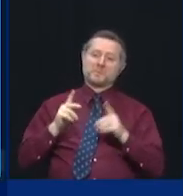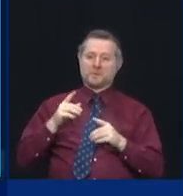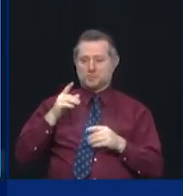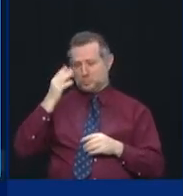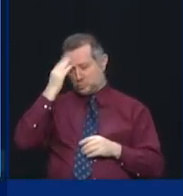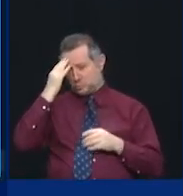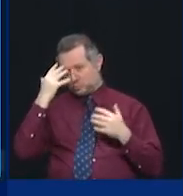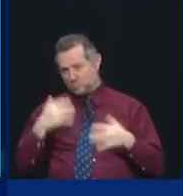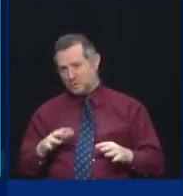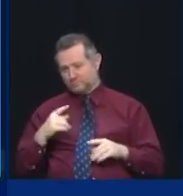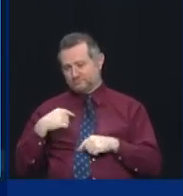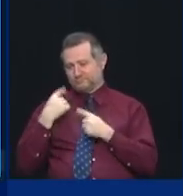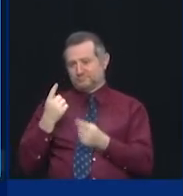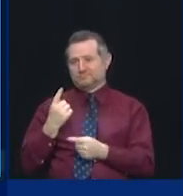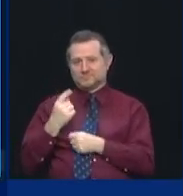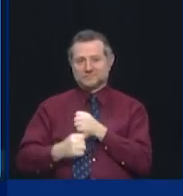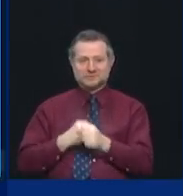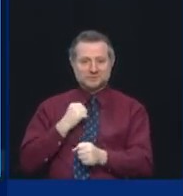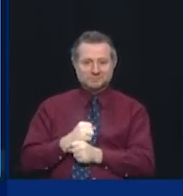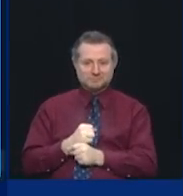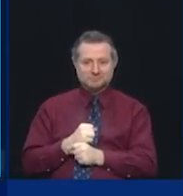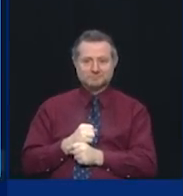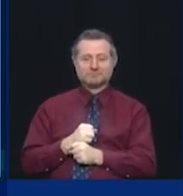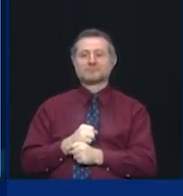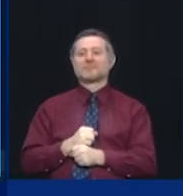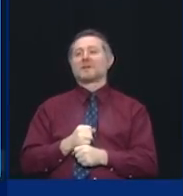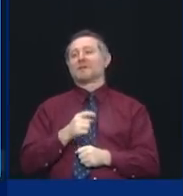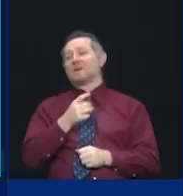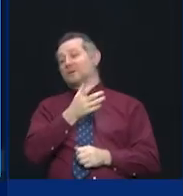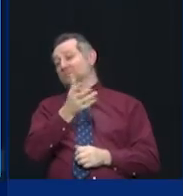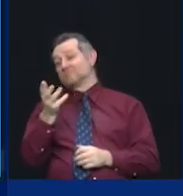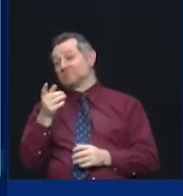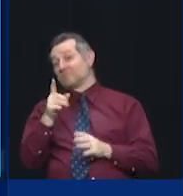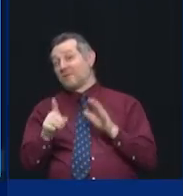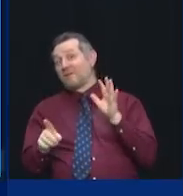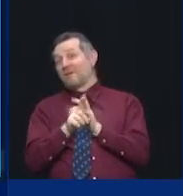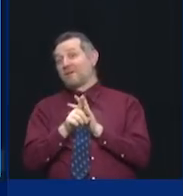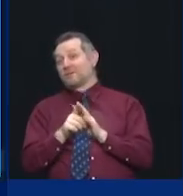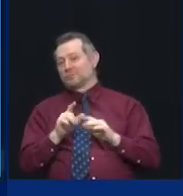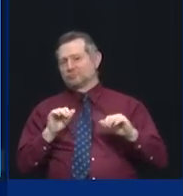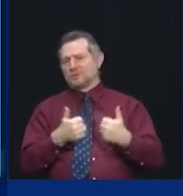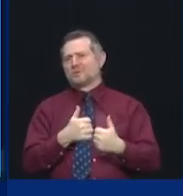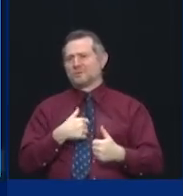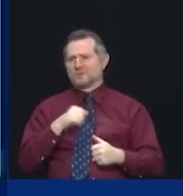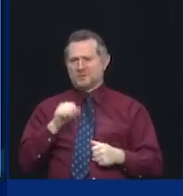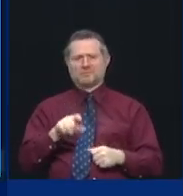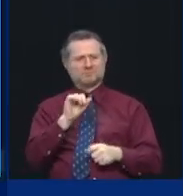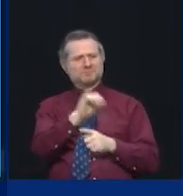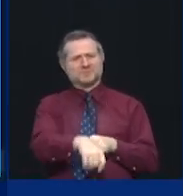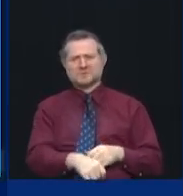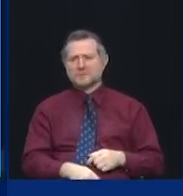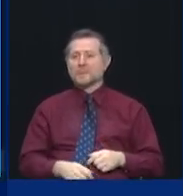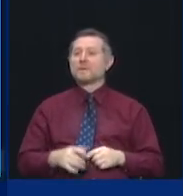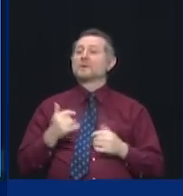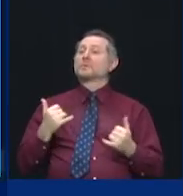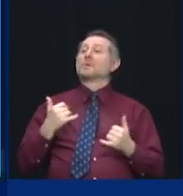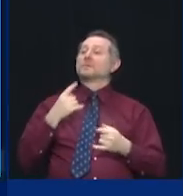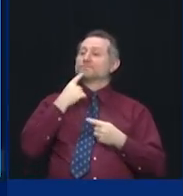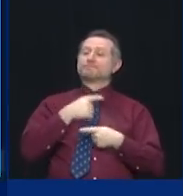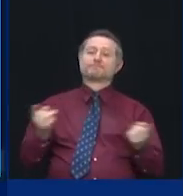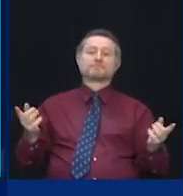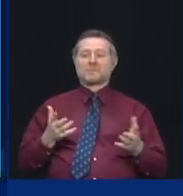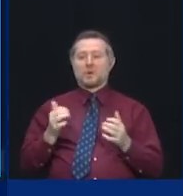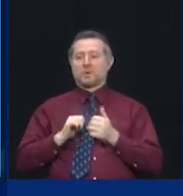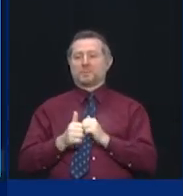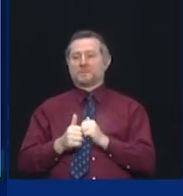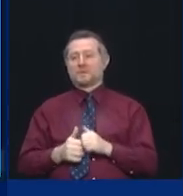past year, that there is no challenge they can't meet. Today we're announcing a competition for what we call Regional Economic